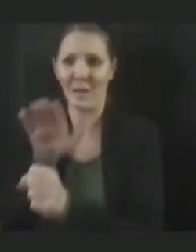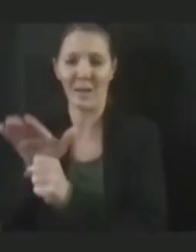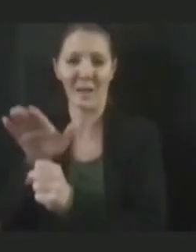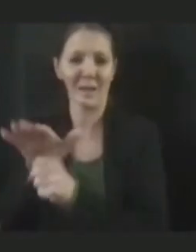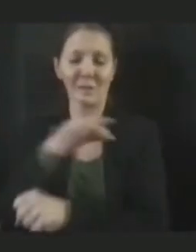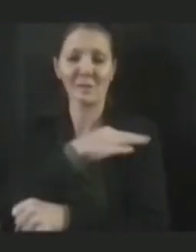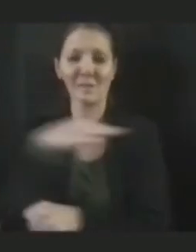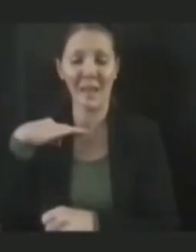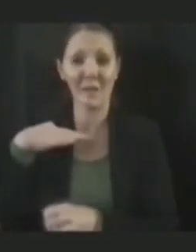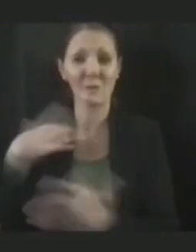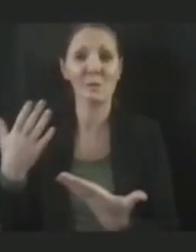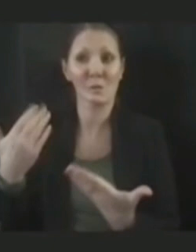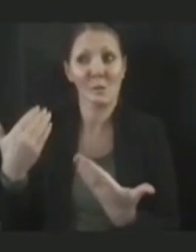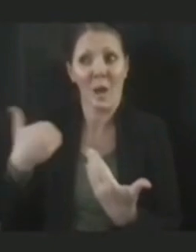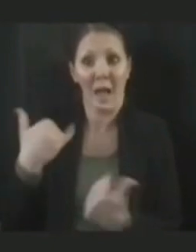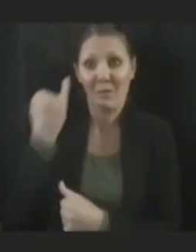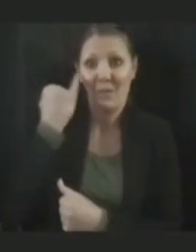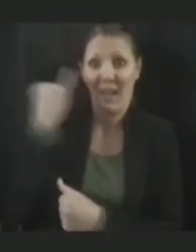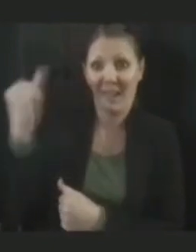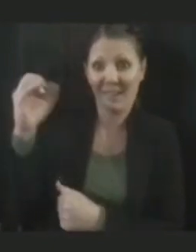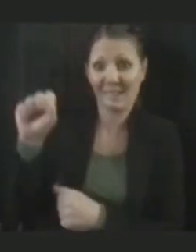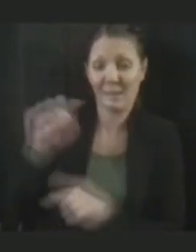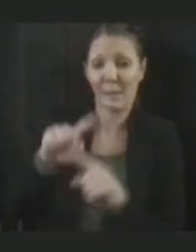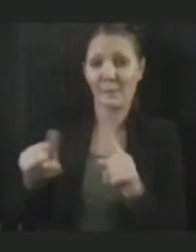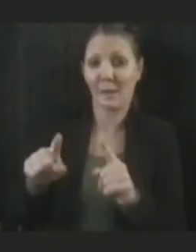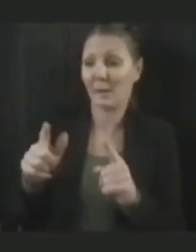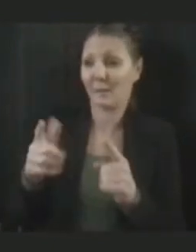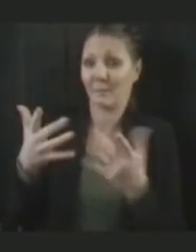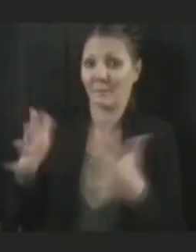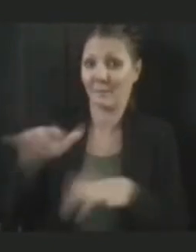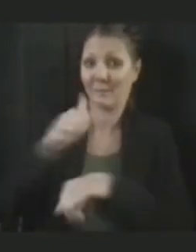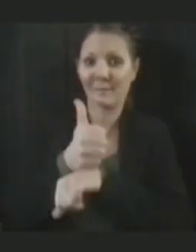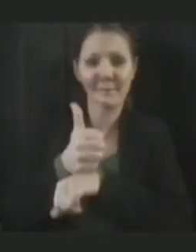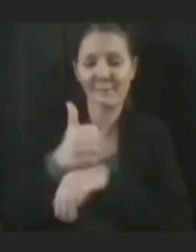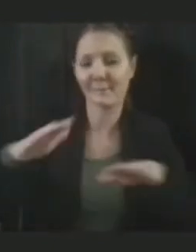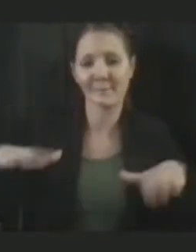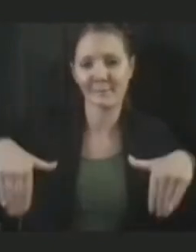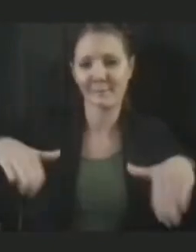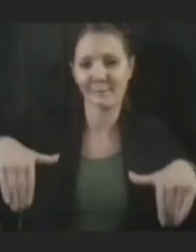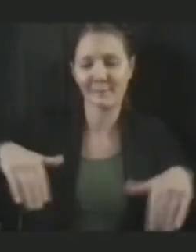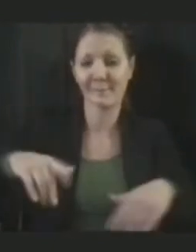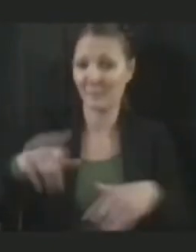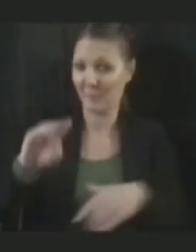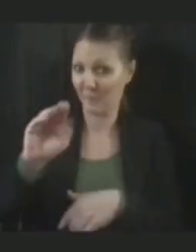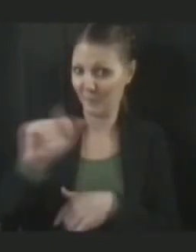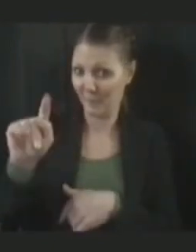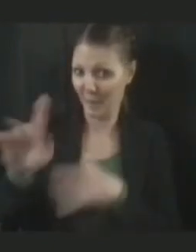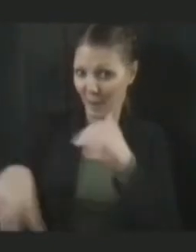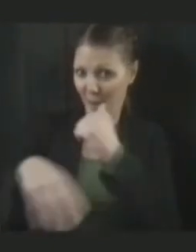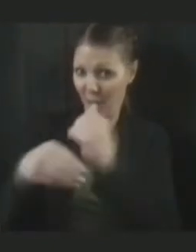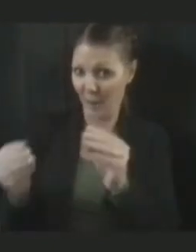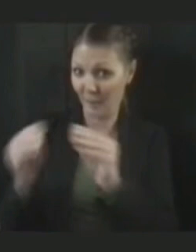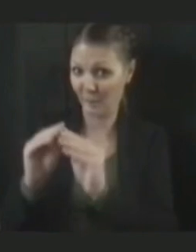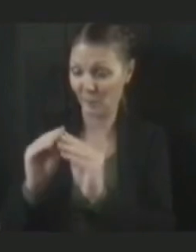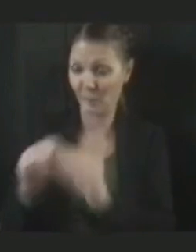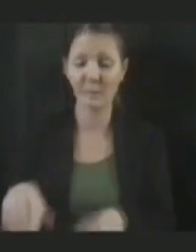forward to fruition yet. Matt, I don't know if you have anything else to add to that. No, I think you and the governor said it all, Mag.